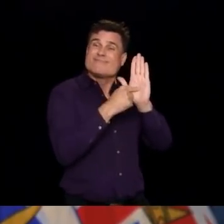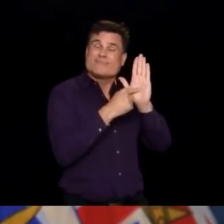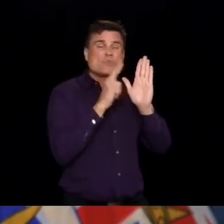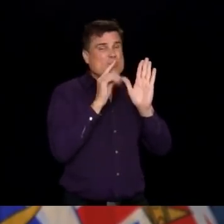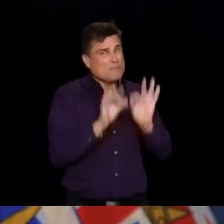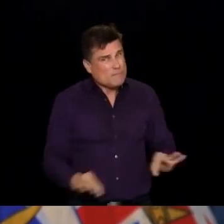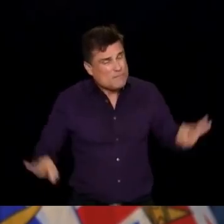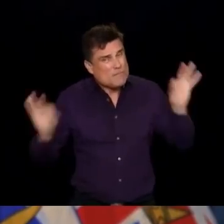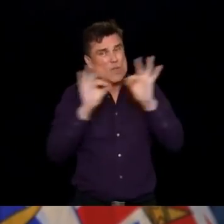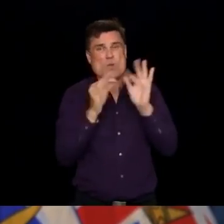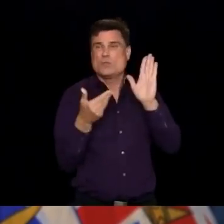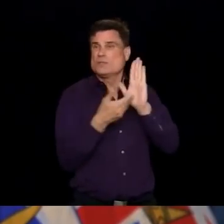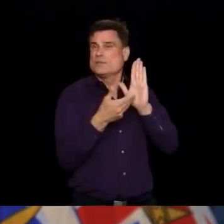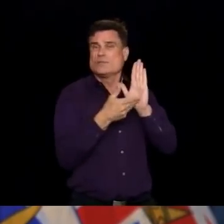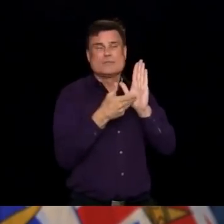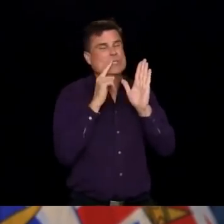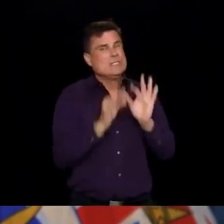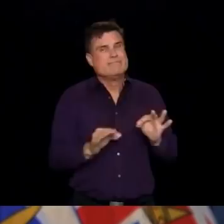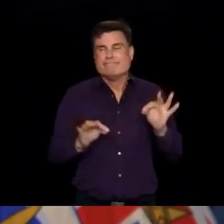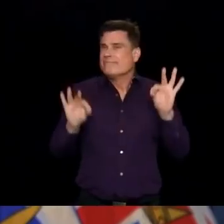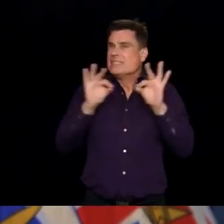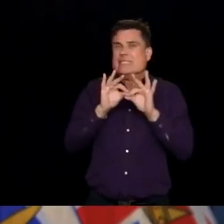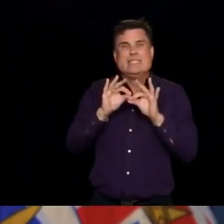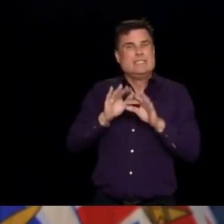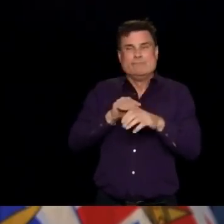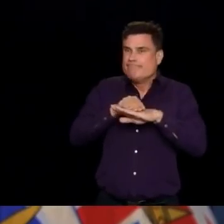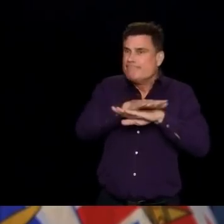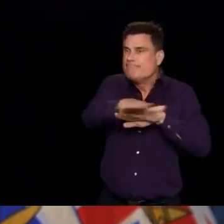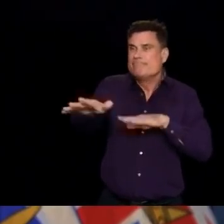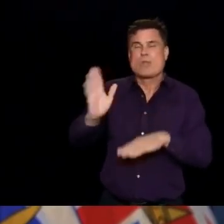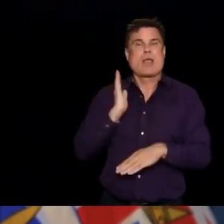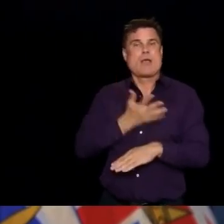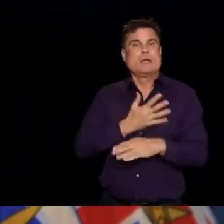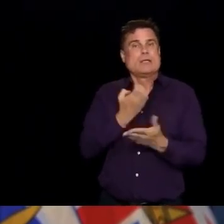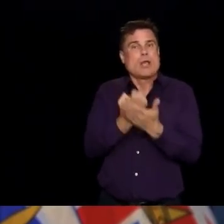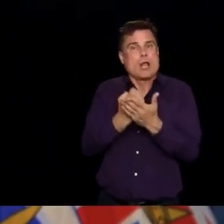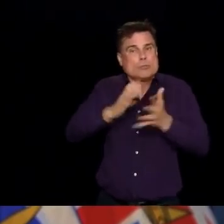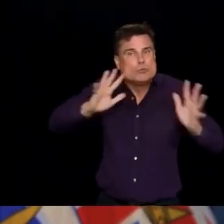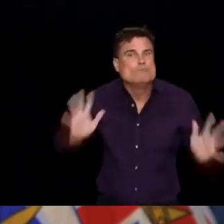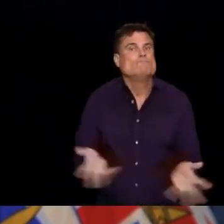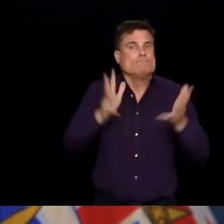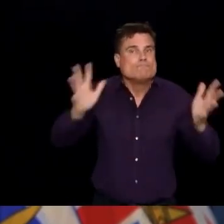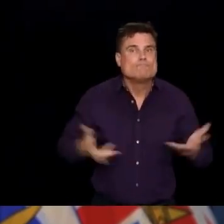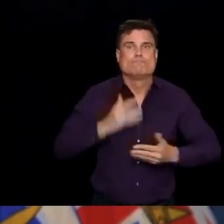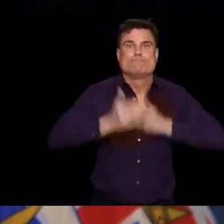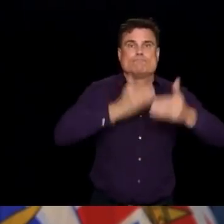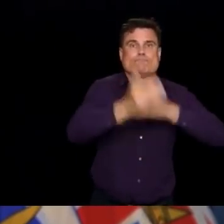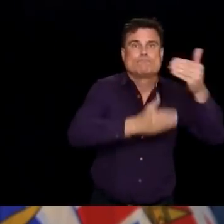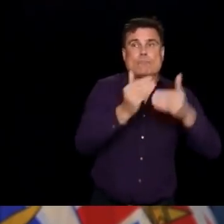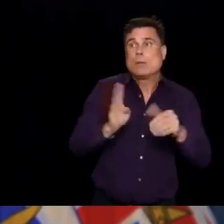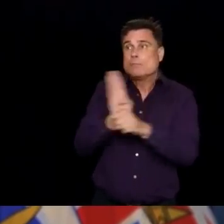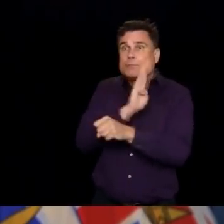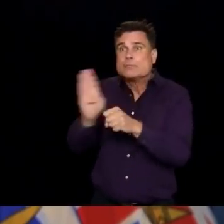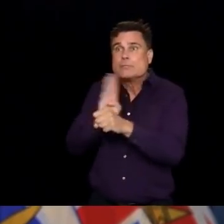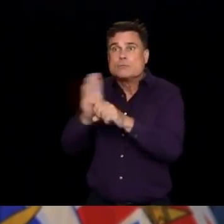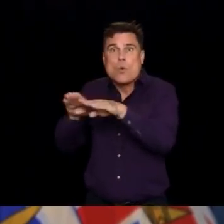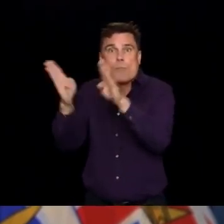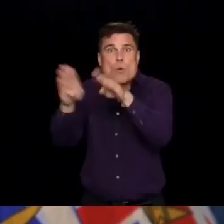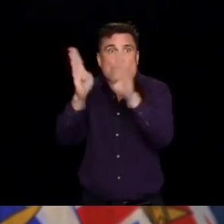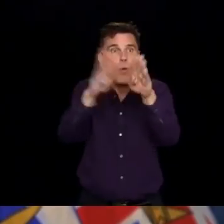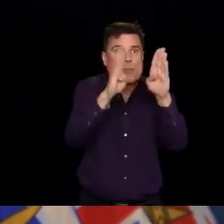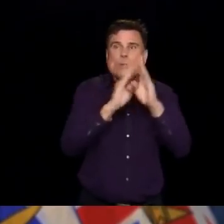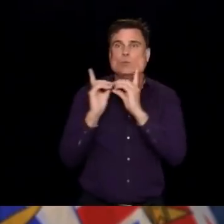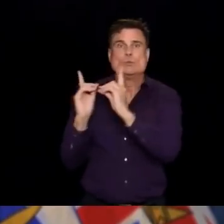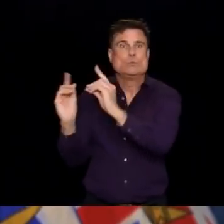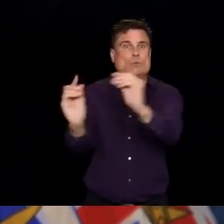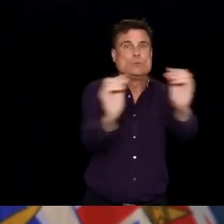going, to keep our social interactions going, to keep our businesses. And as we have seen, these new normal rules are very doable.